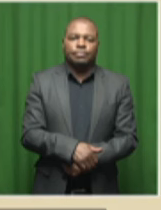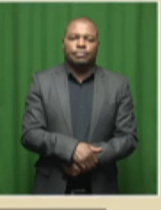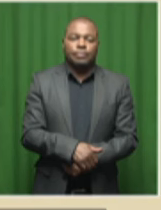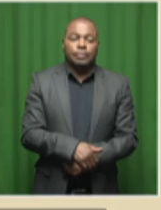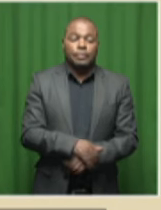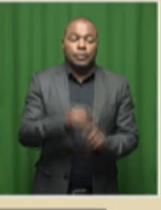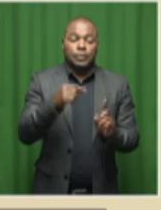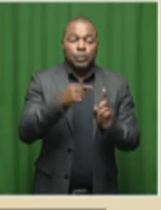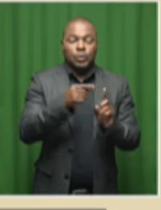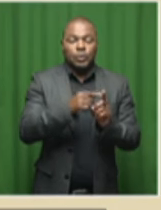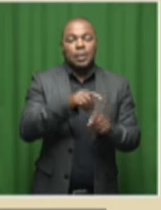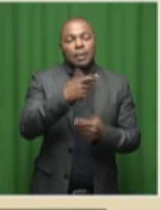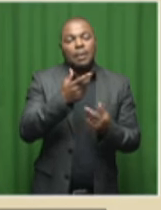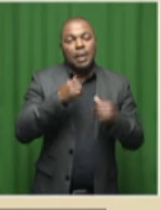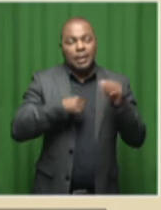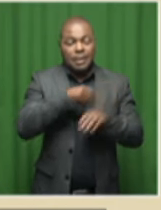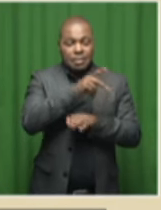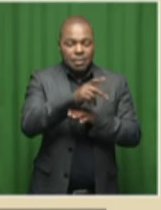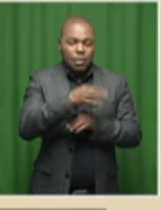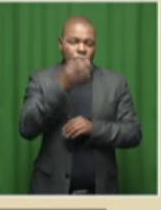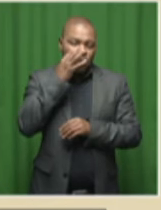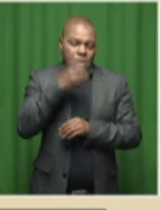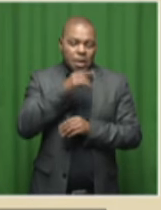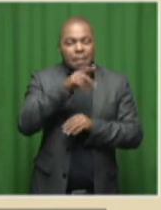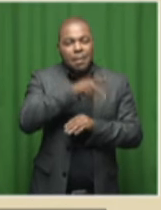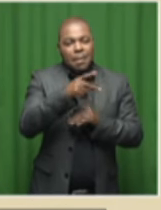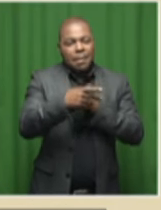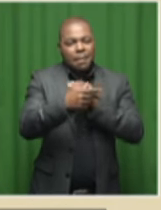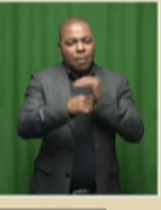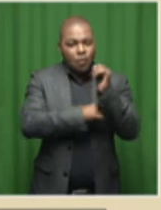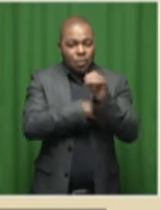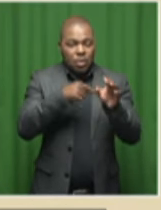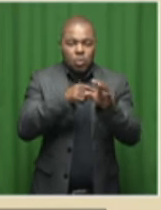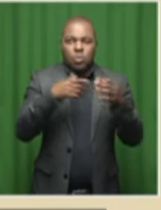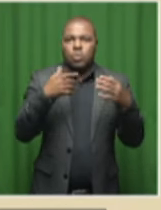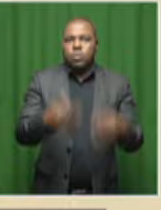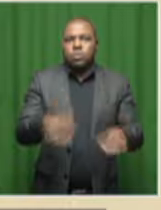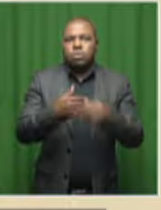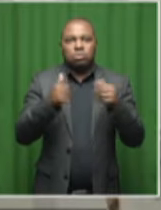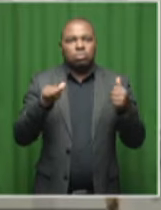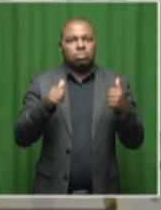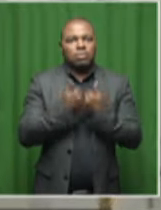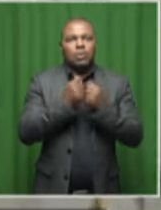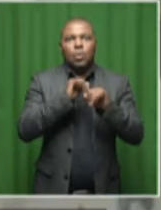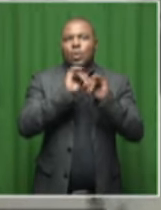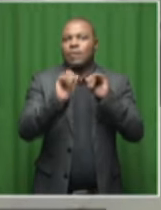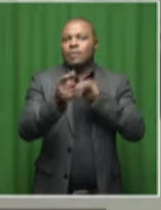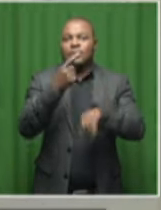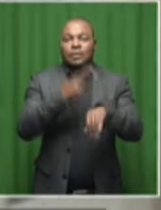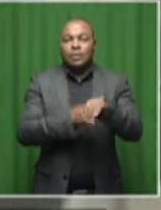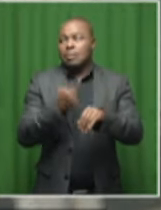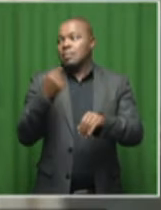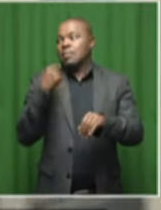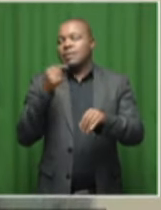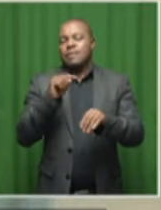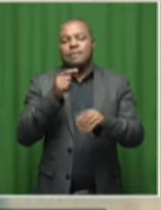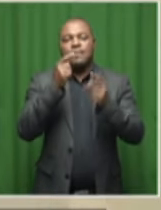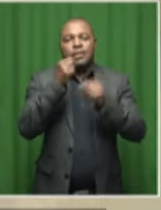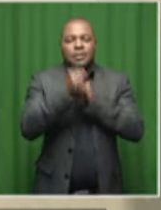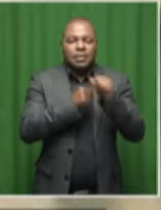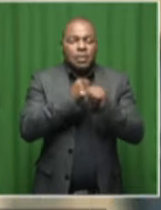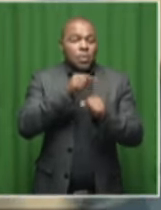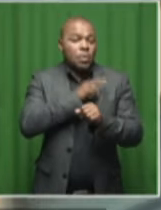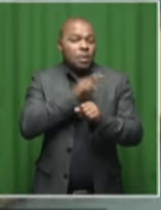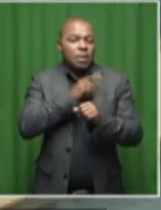Kaleka says the Public Protector's Office has faced unprecedented challenges in the last financial year following